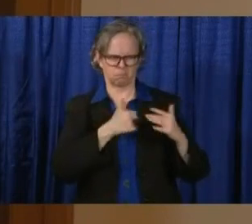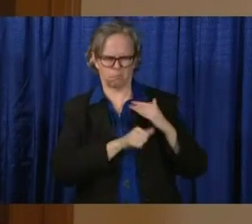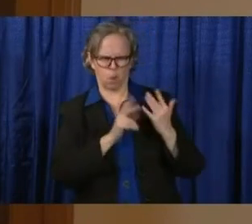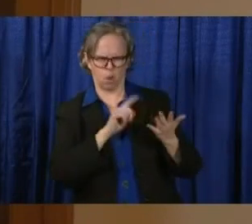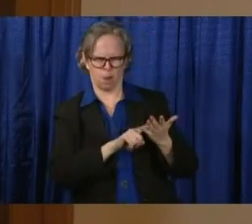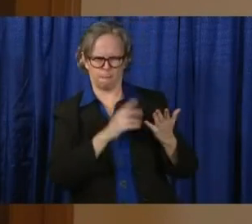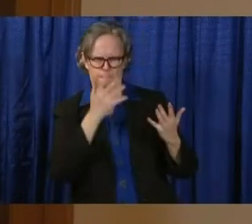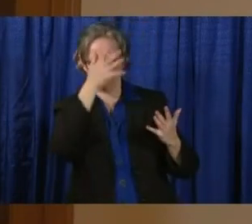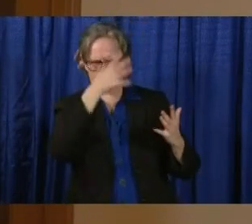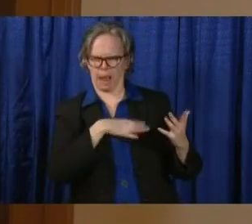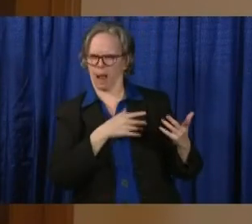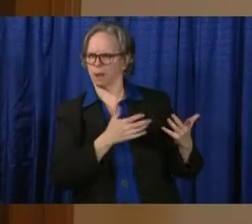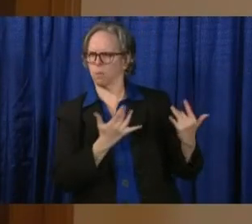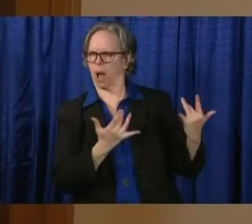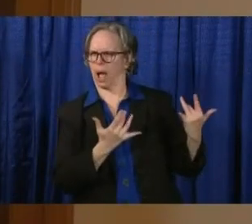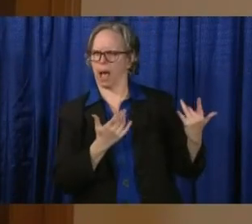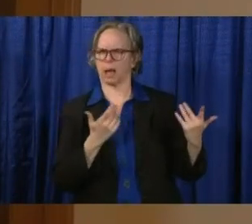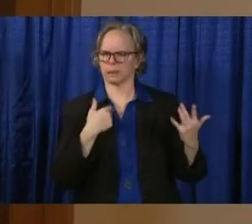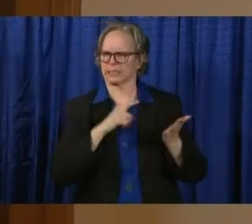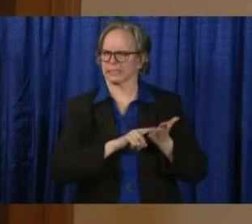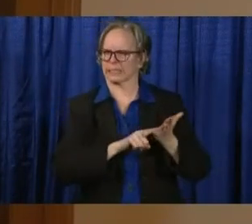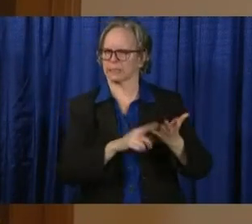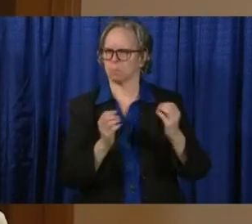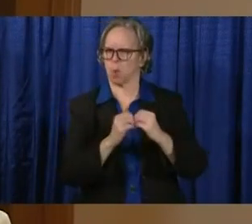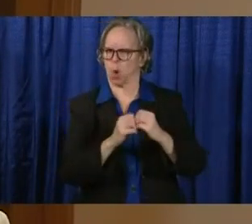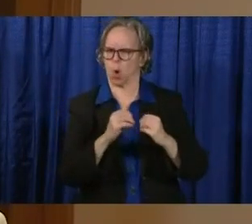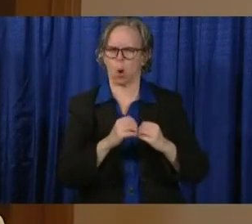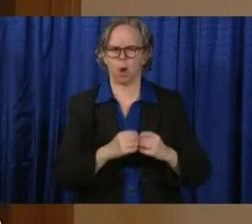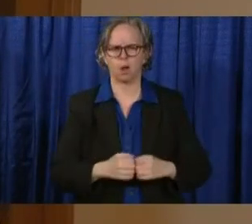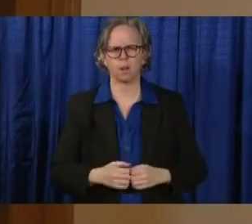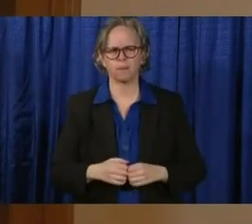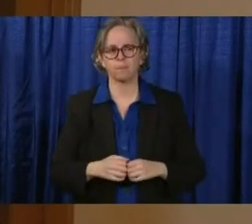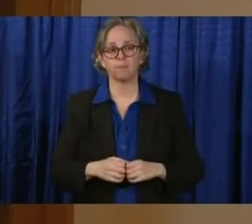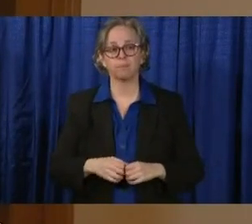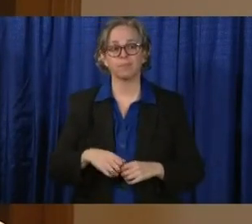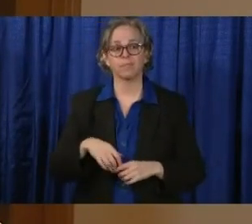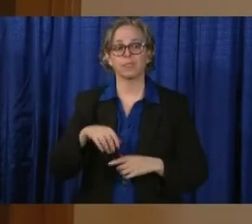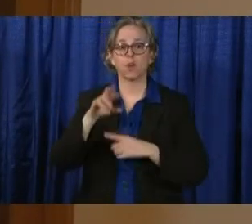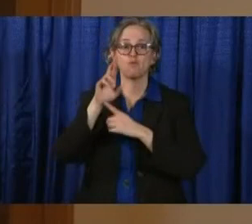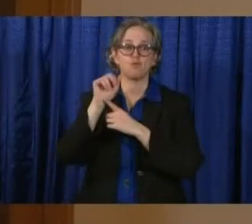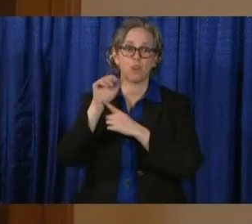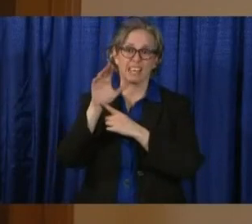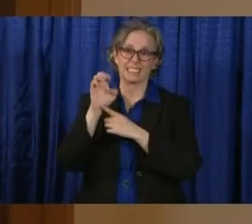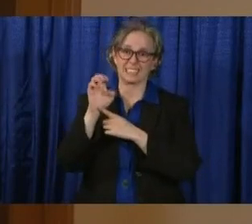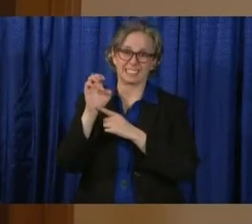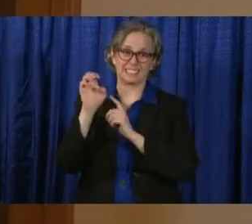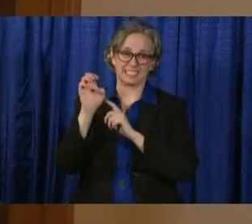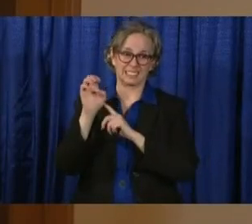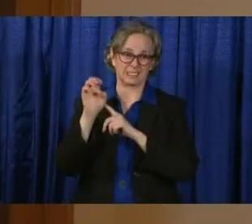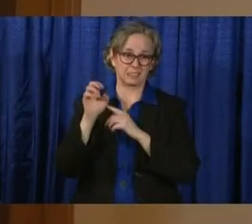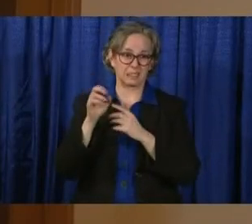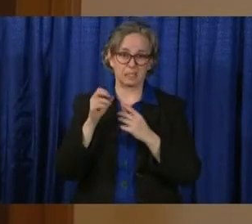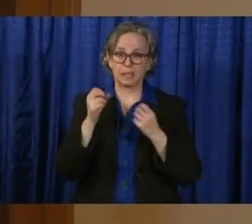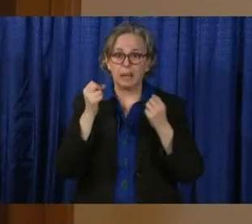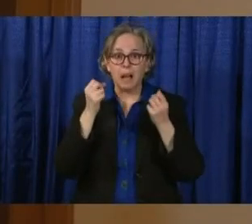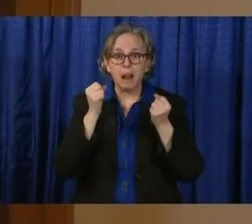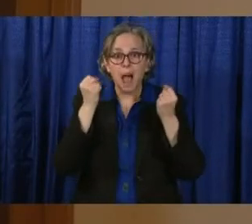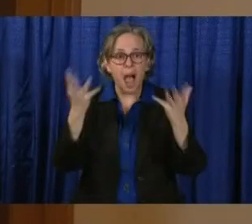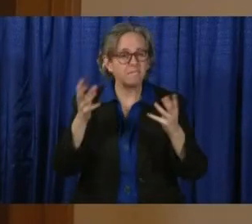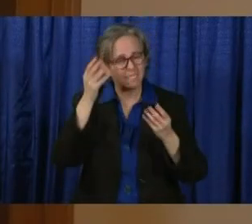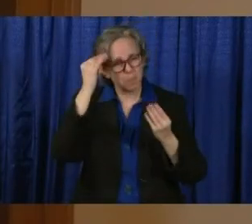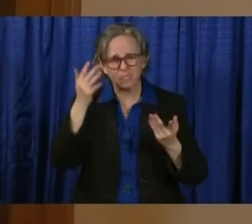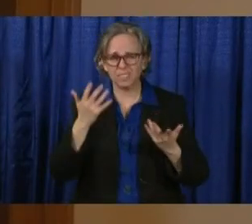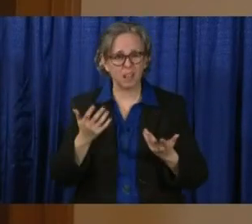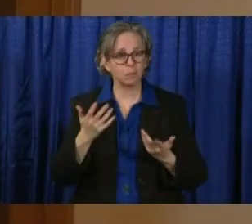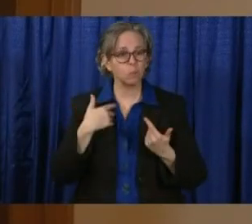Deaths by race. We have a little bit of data, again, such small data sets to be working with. But we just want to share with you